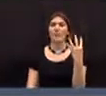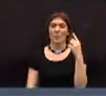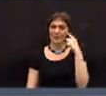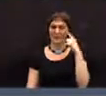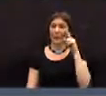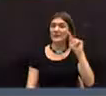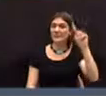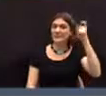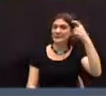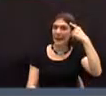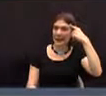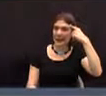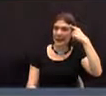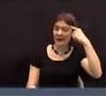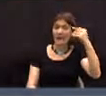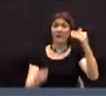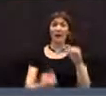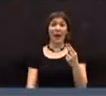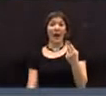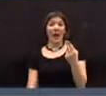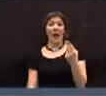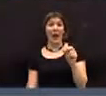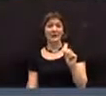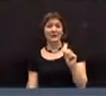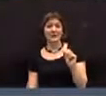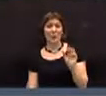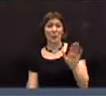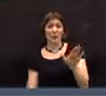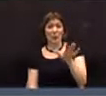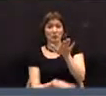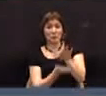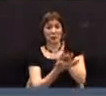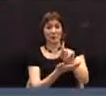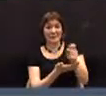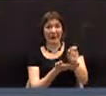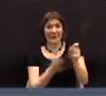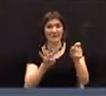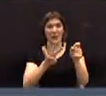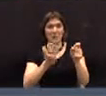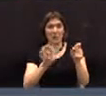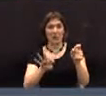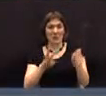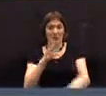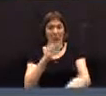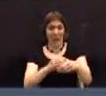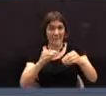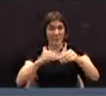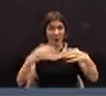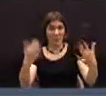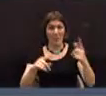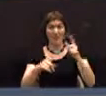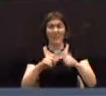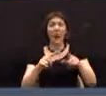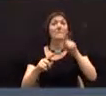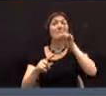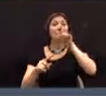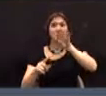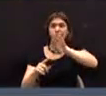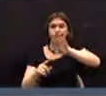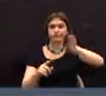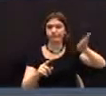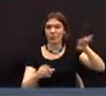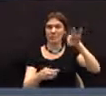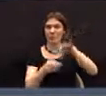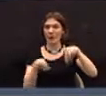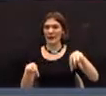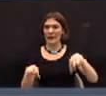cents. And I don't know what the high school property, the high school's tax will be or what that will add. But again, those are not things that we vote